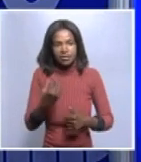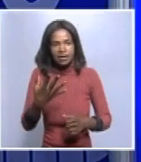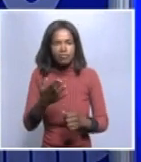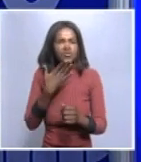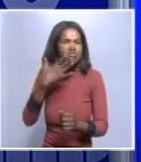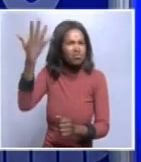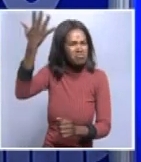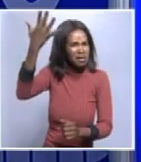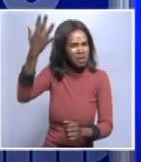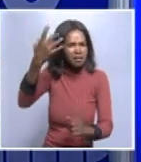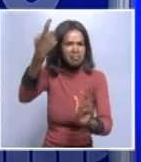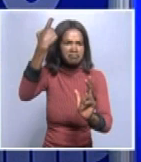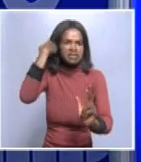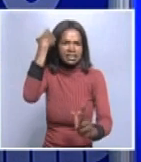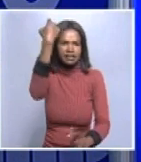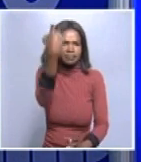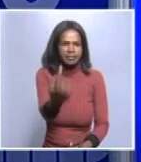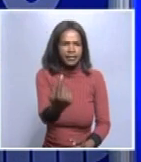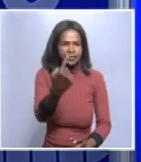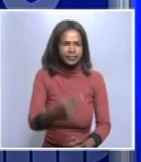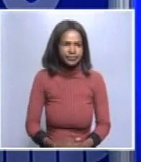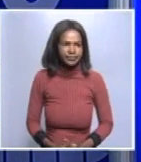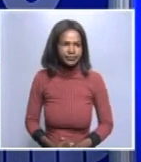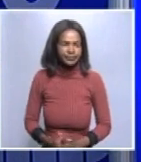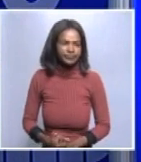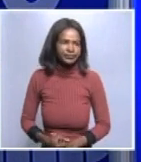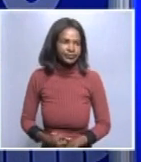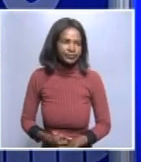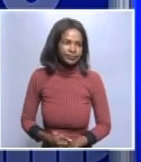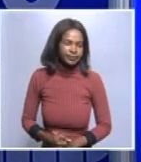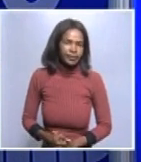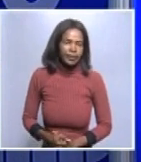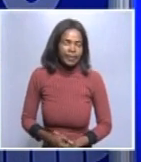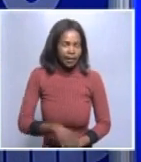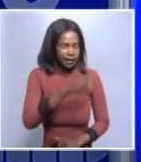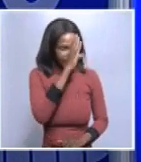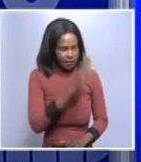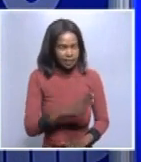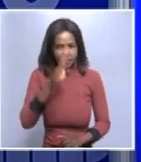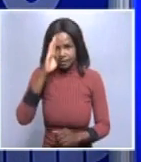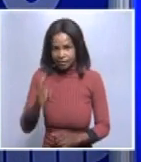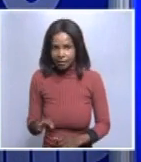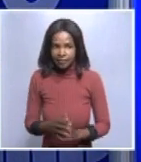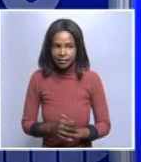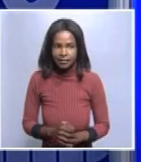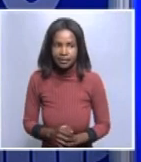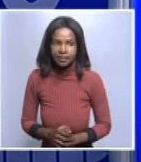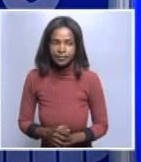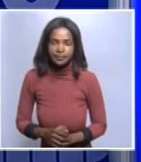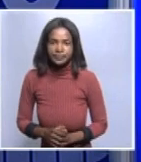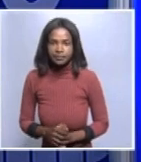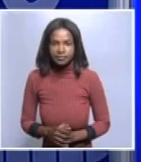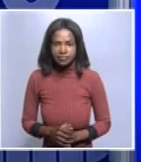with the latest. A very good afternoon to you doctor, please go ahead. Good afternoon and good afternoon fellow Namibians.